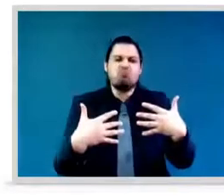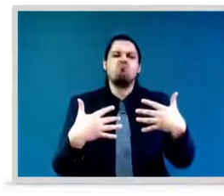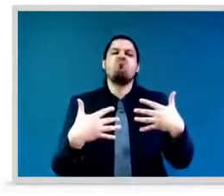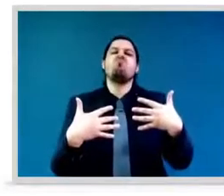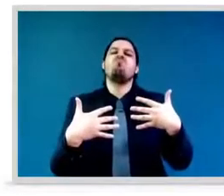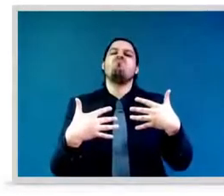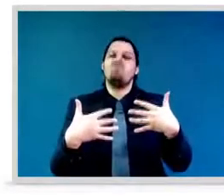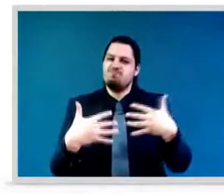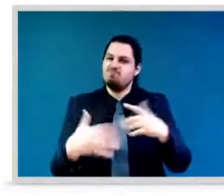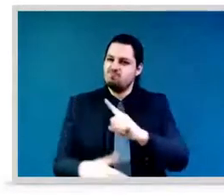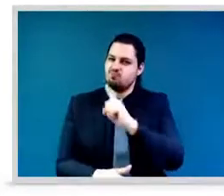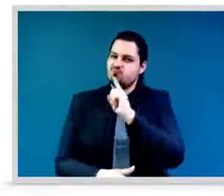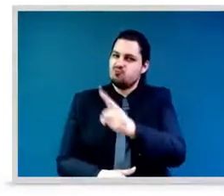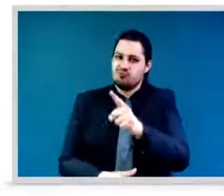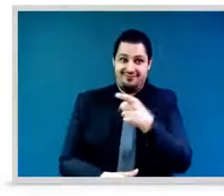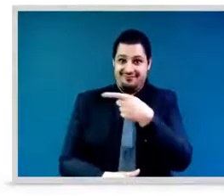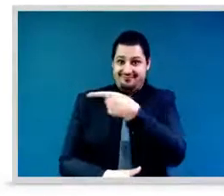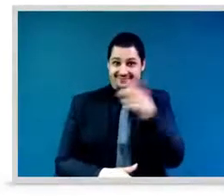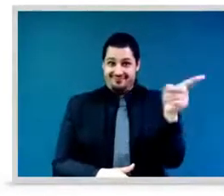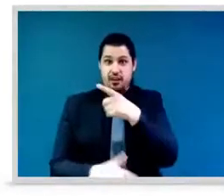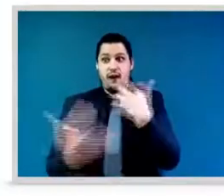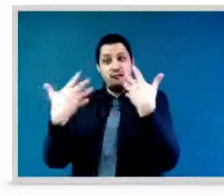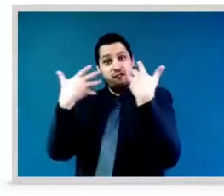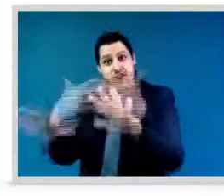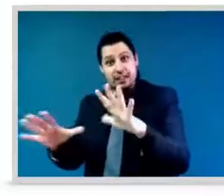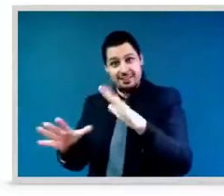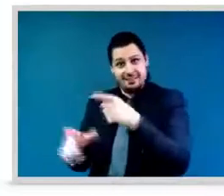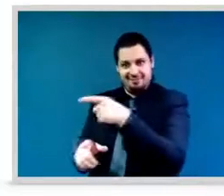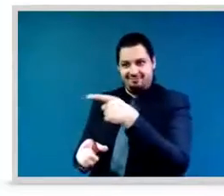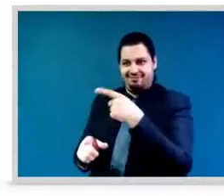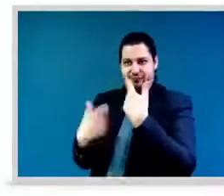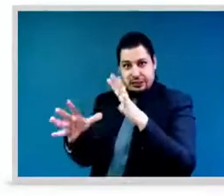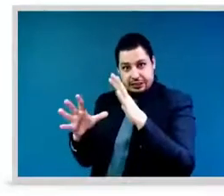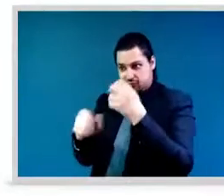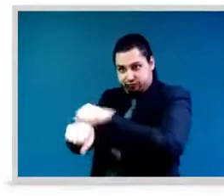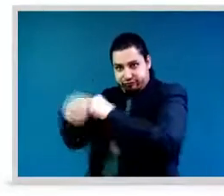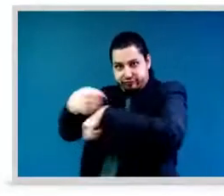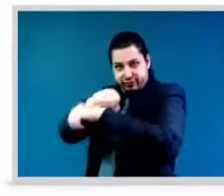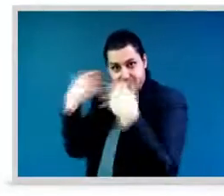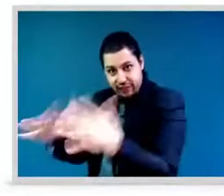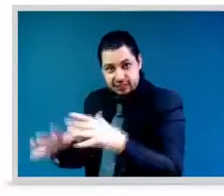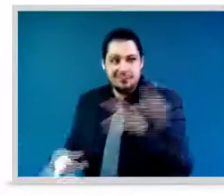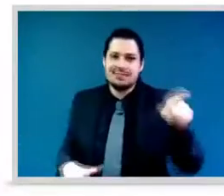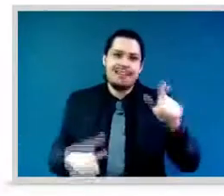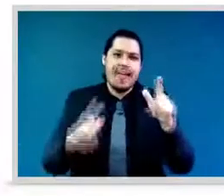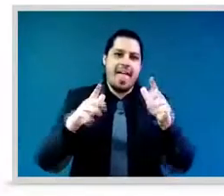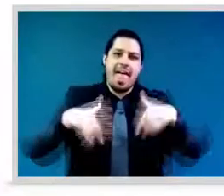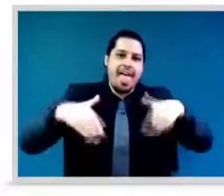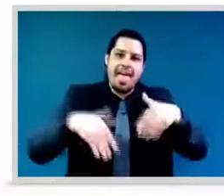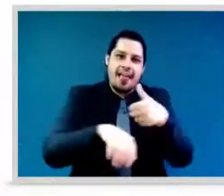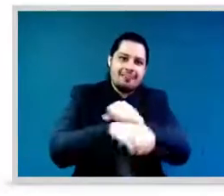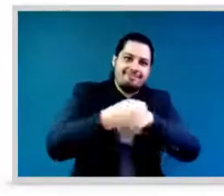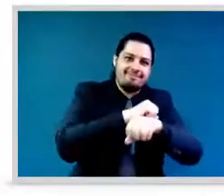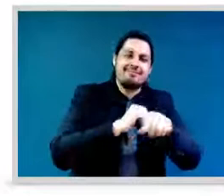cost to implement it. And we're asking and demanding that someone else pay for what needs to be done. We are an action